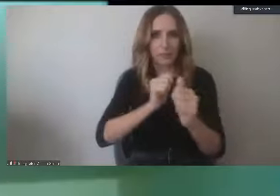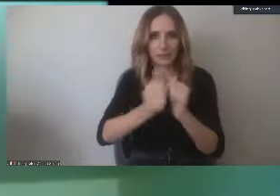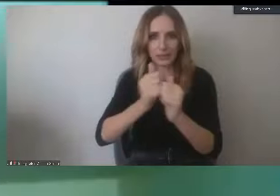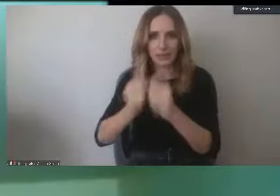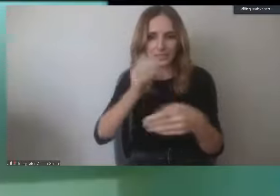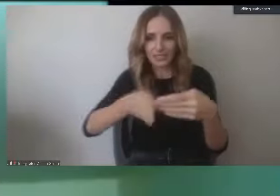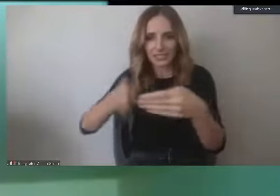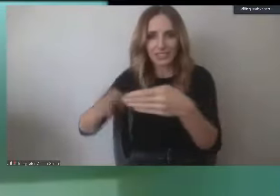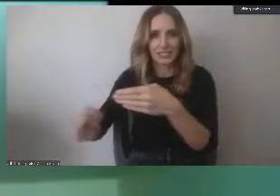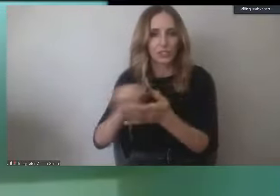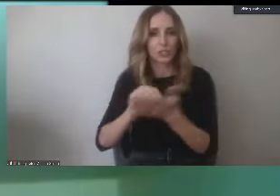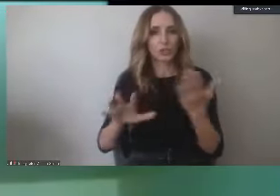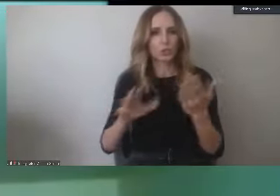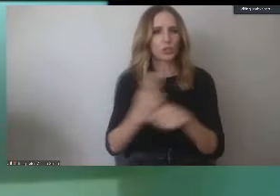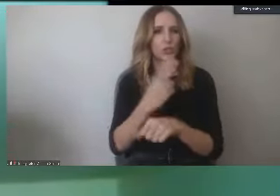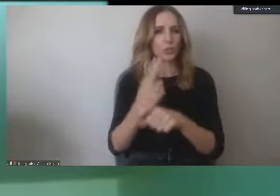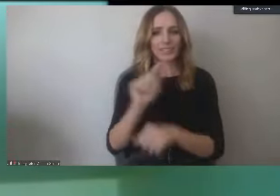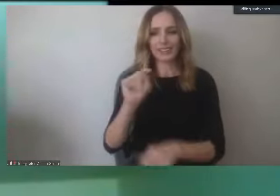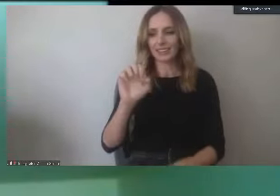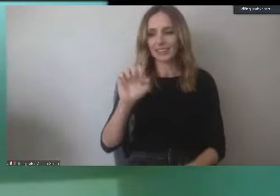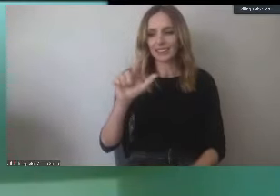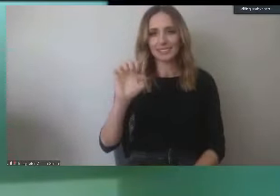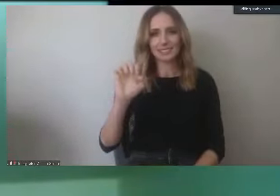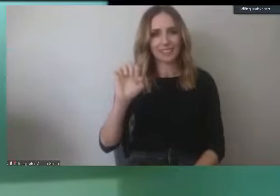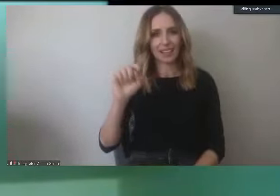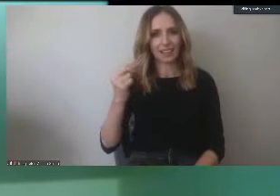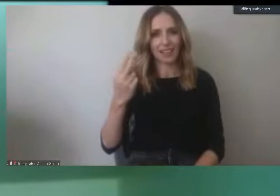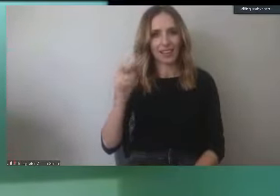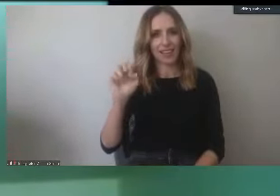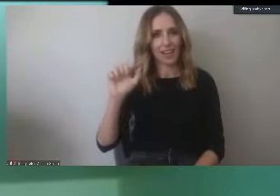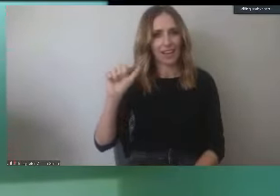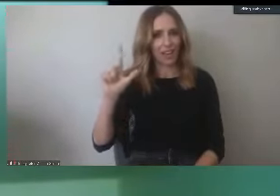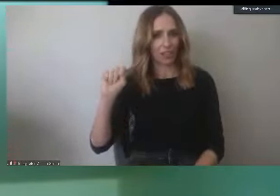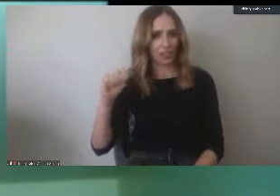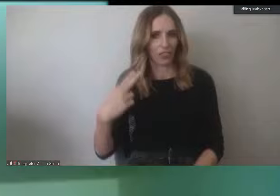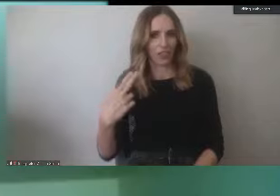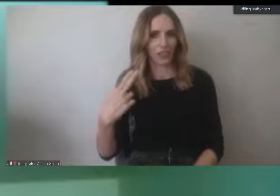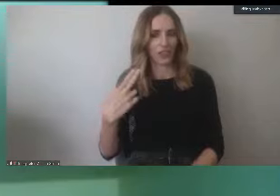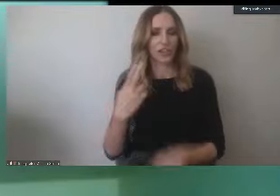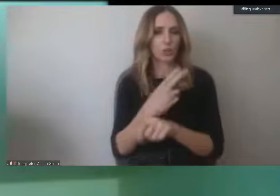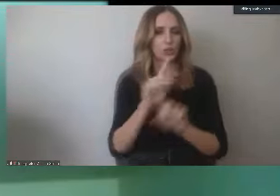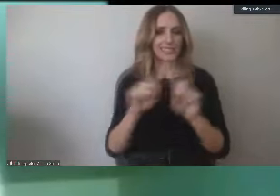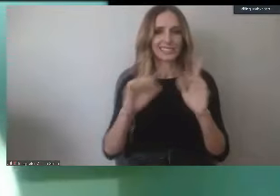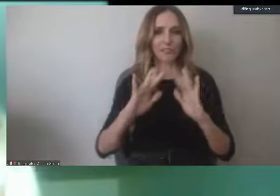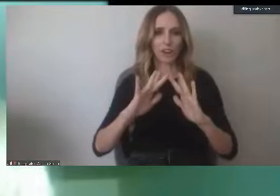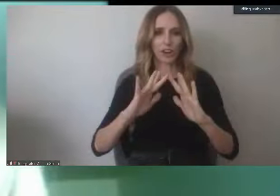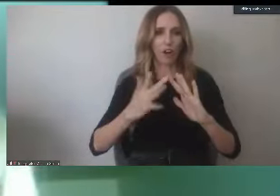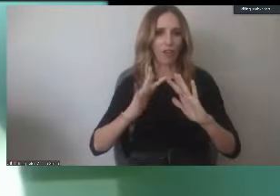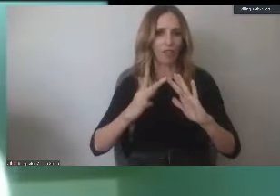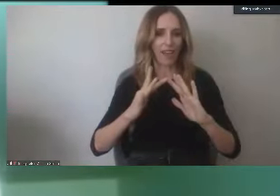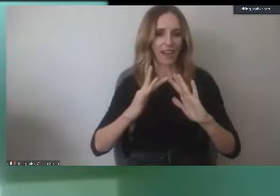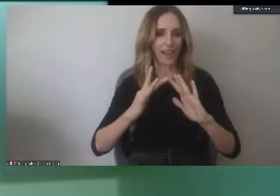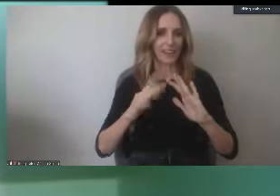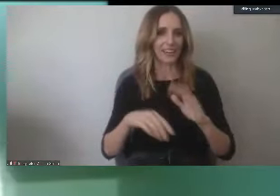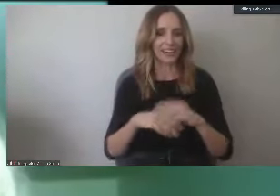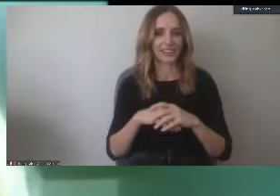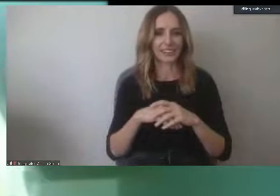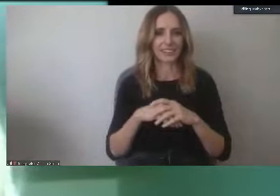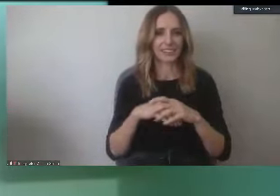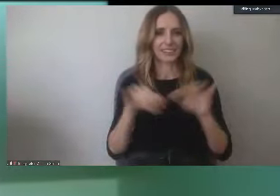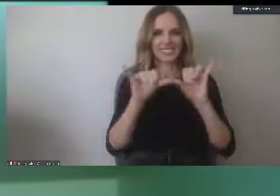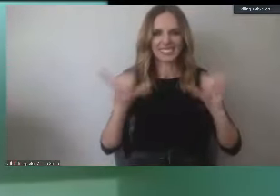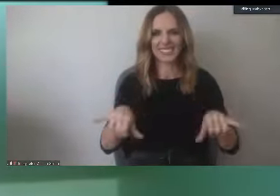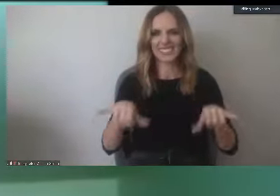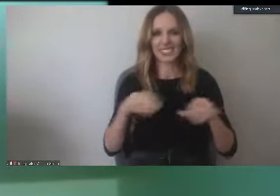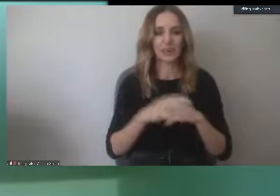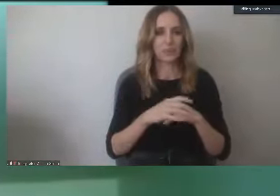to use telehealth and some other different types of experiences. And I should even say